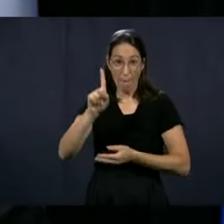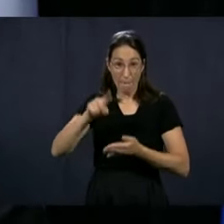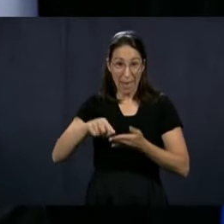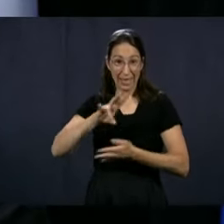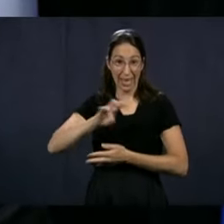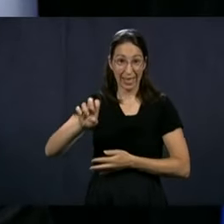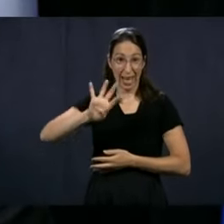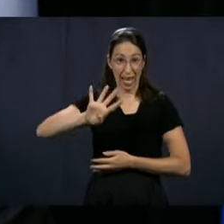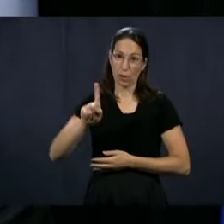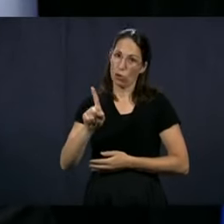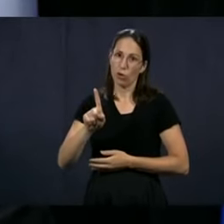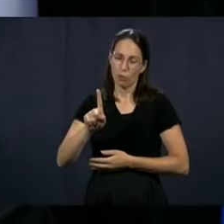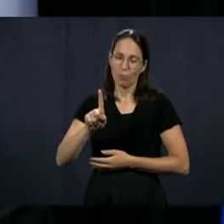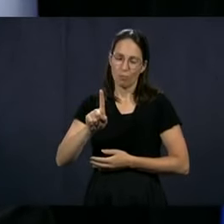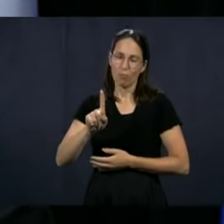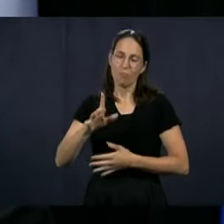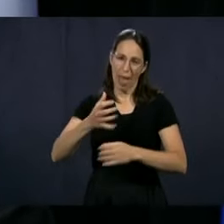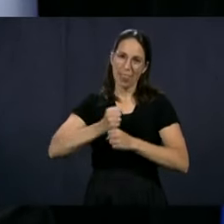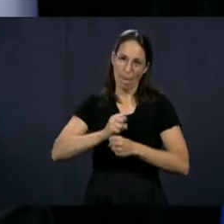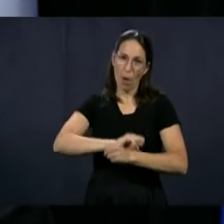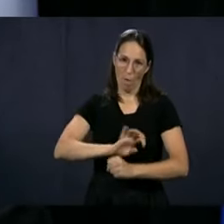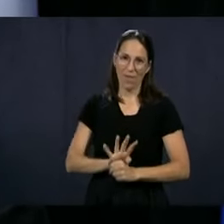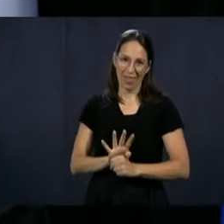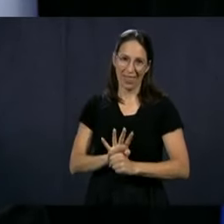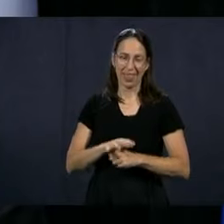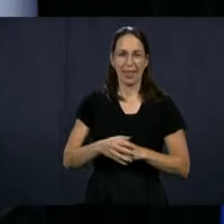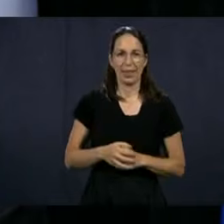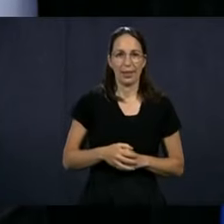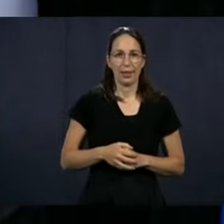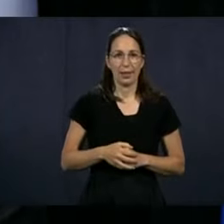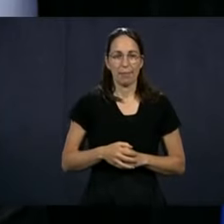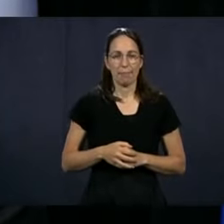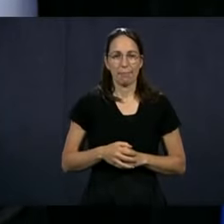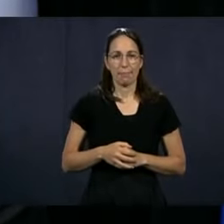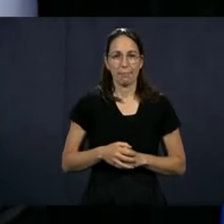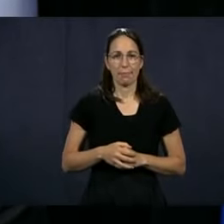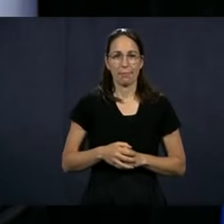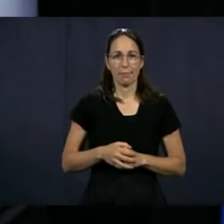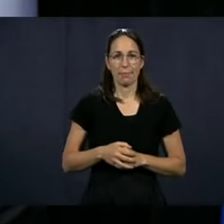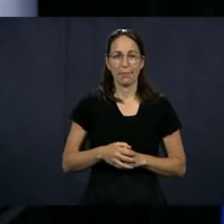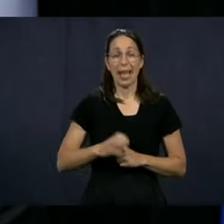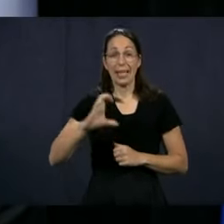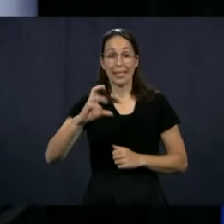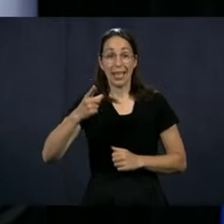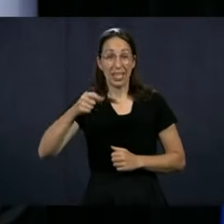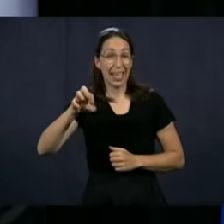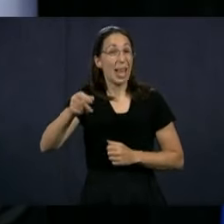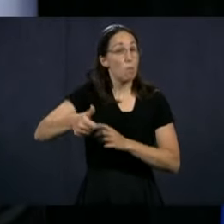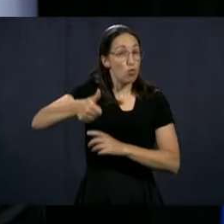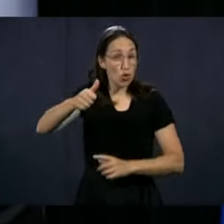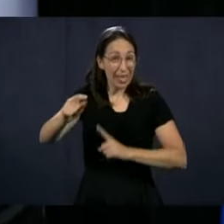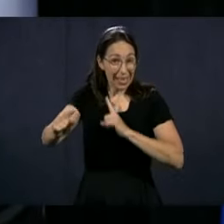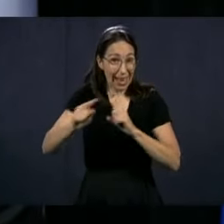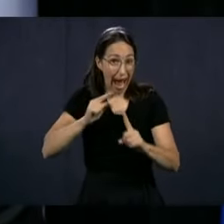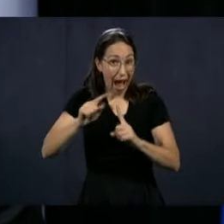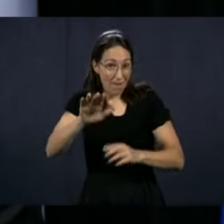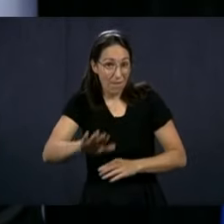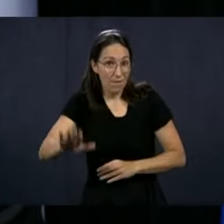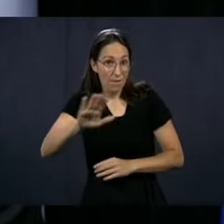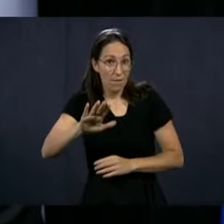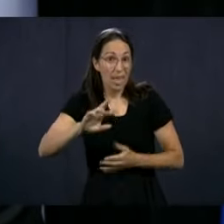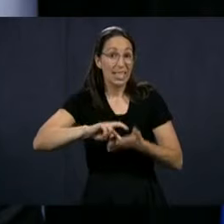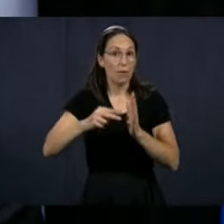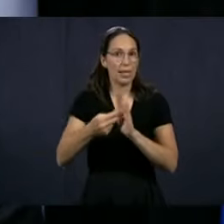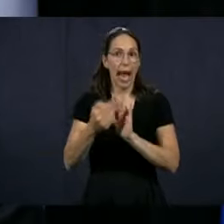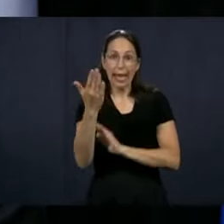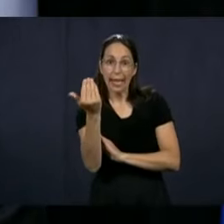1,741 people infected. And if we look at the CHSLDs that are more critical, so